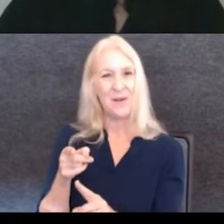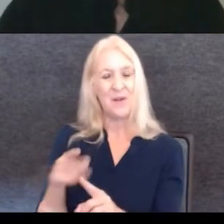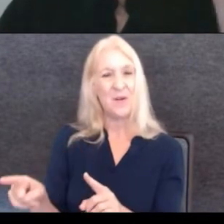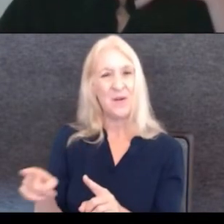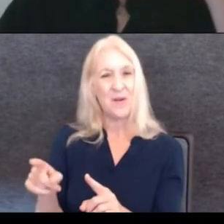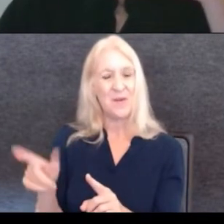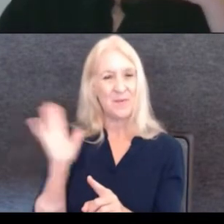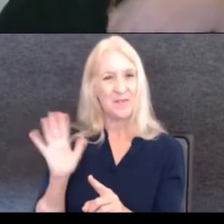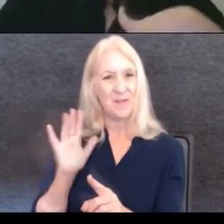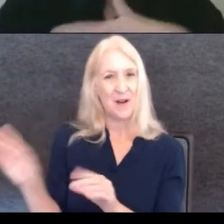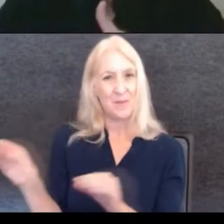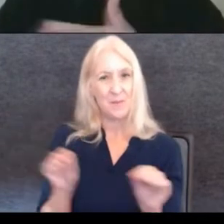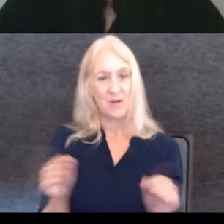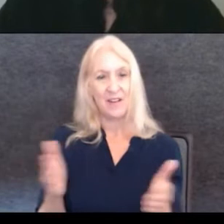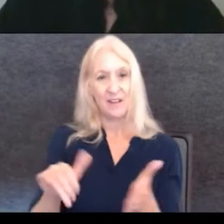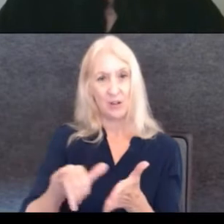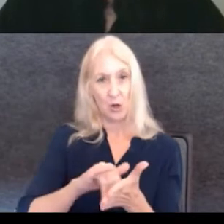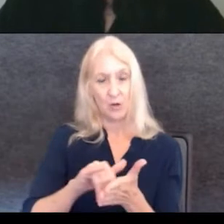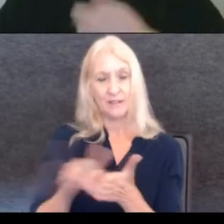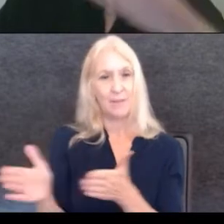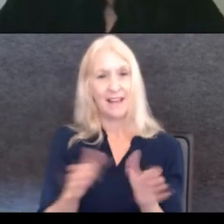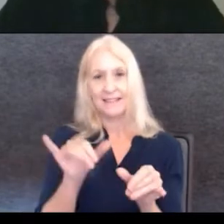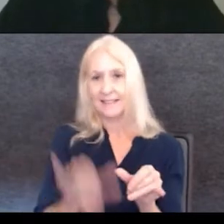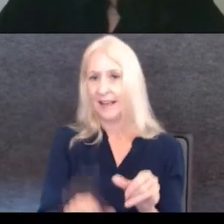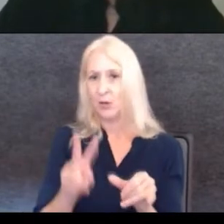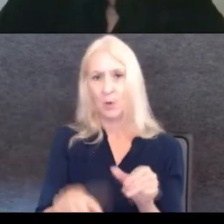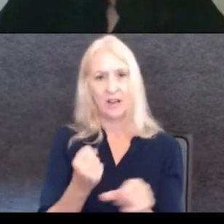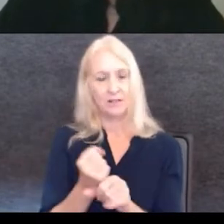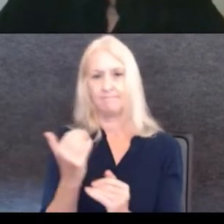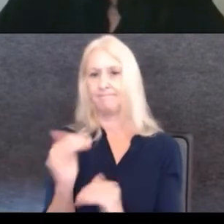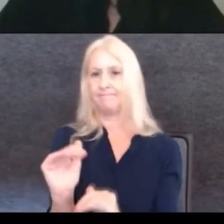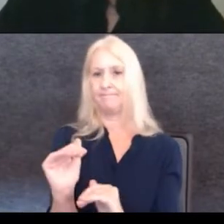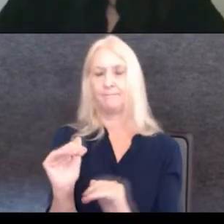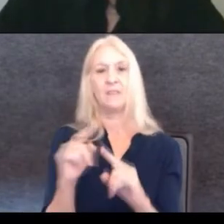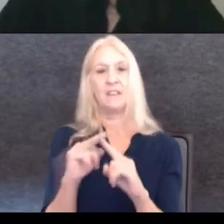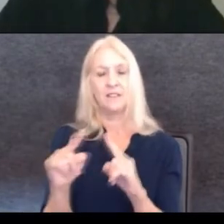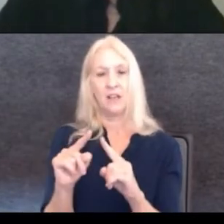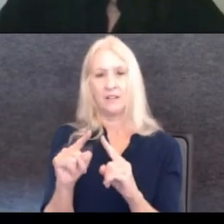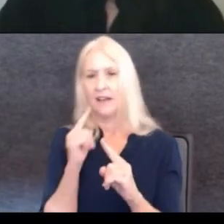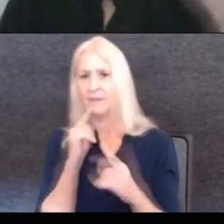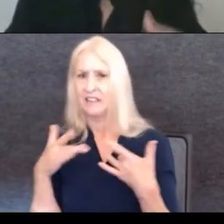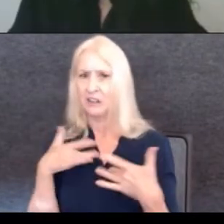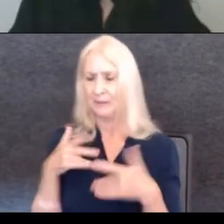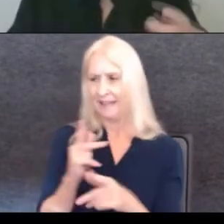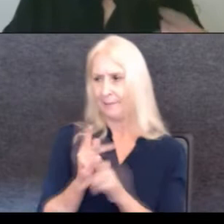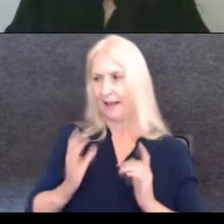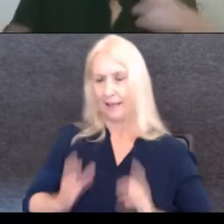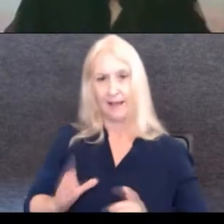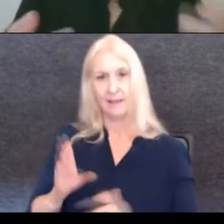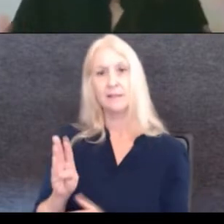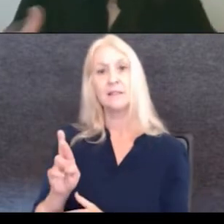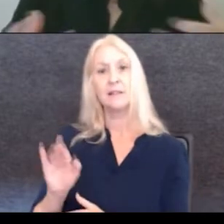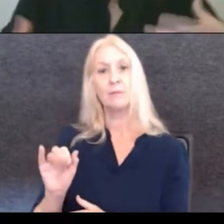as I said, we were planning to stay just for two years. So I was just worried about keeping my clients in Brazil. But then I